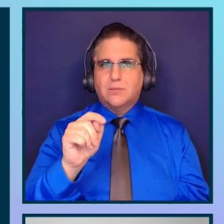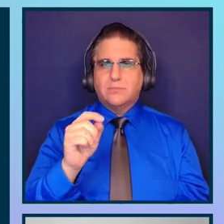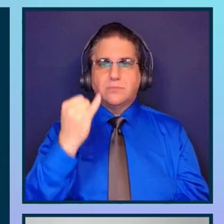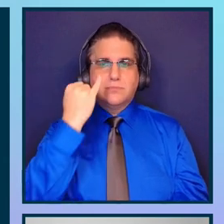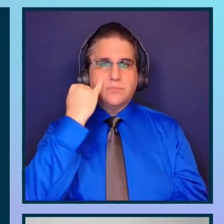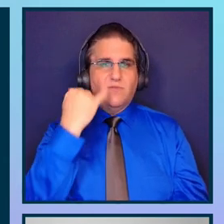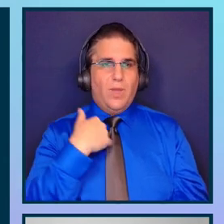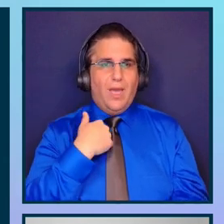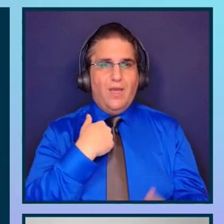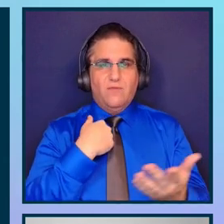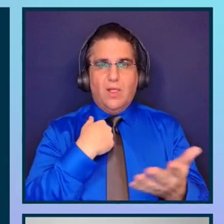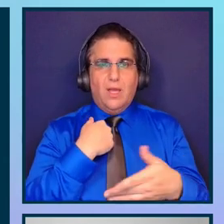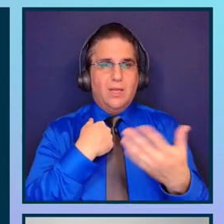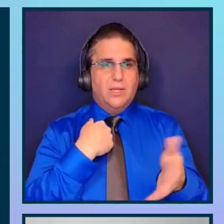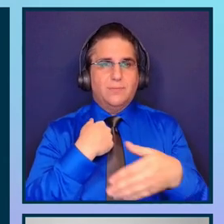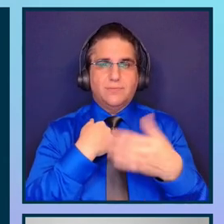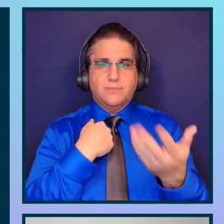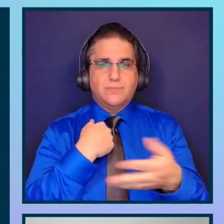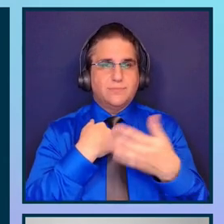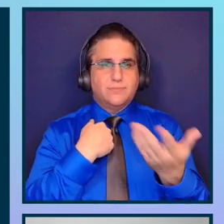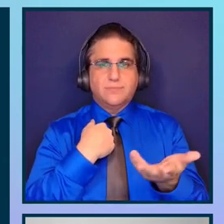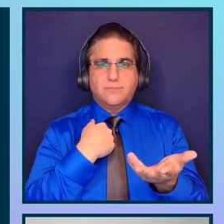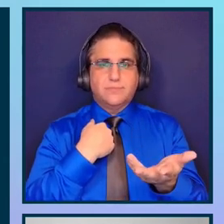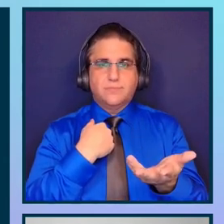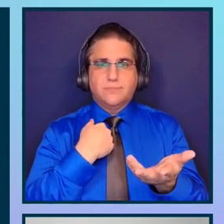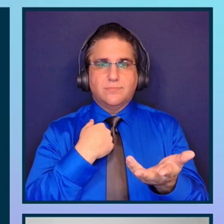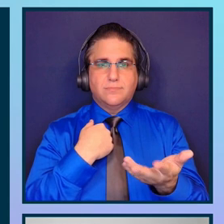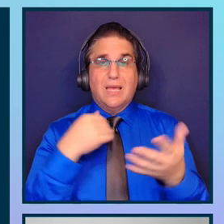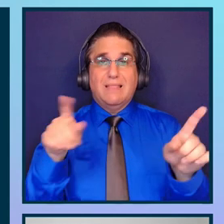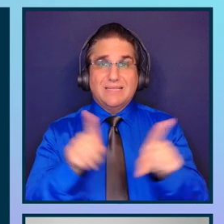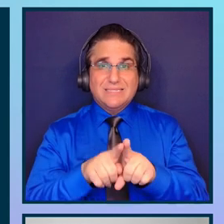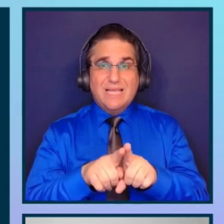this vulnerability several times.